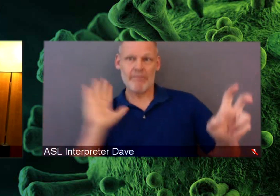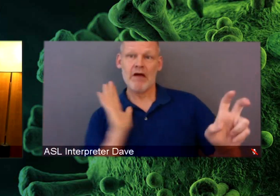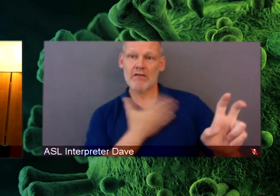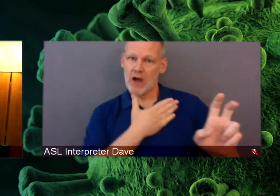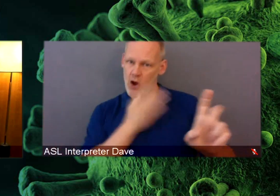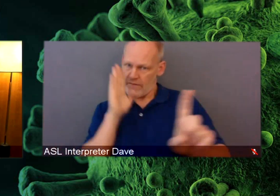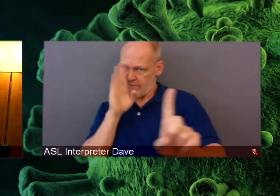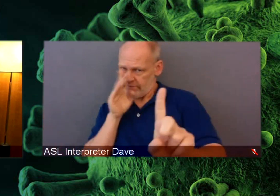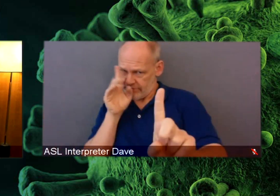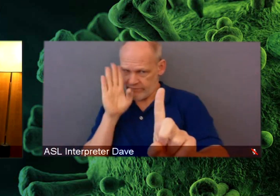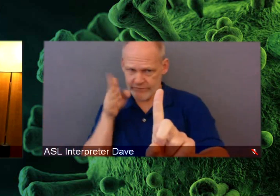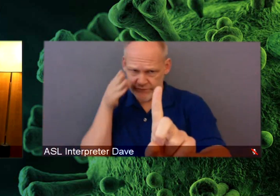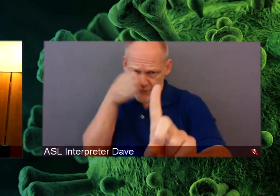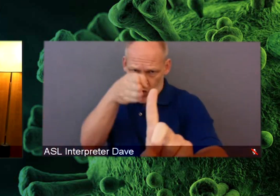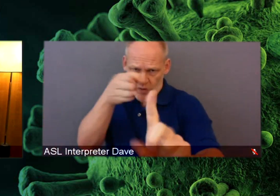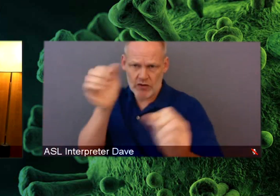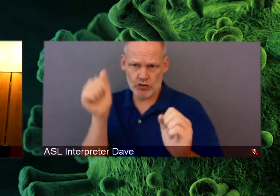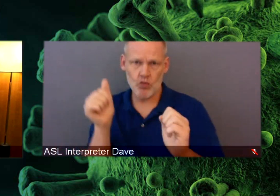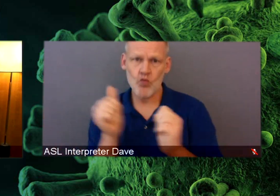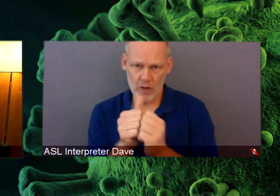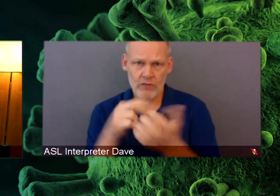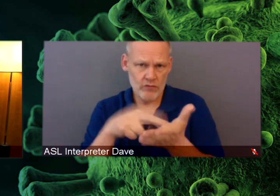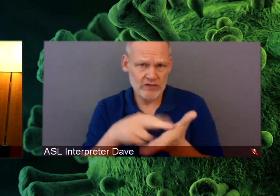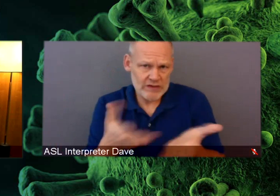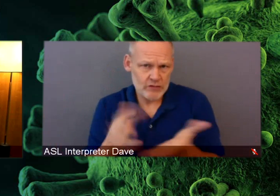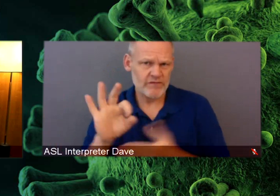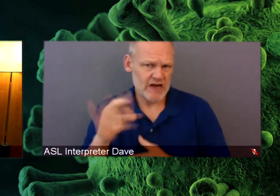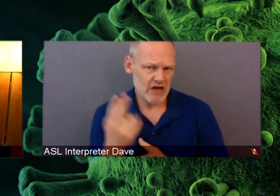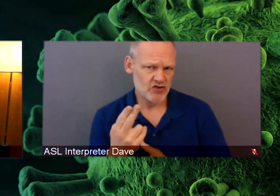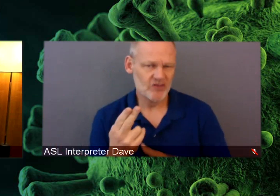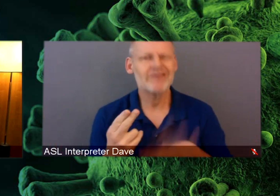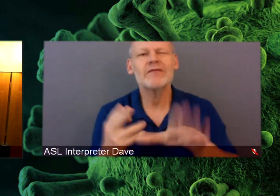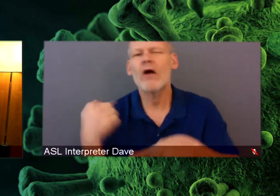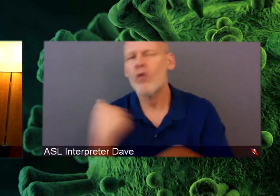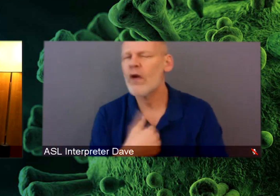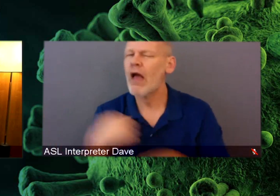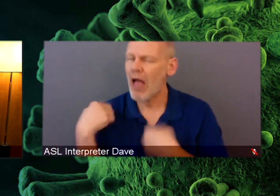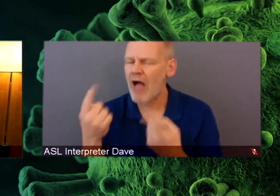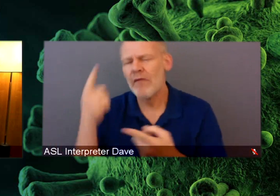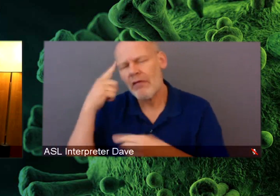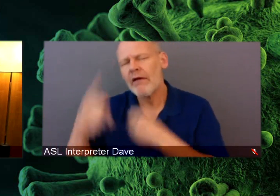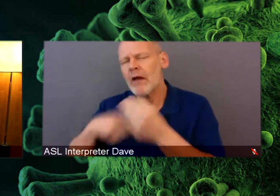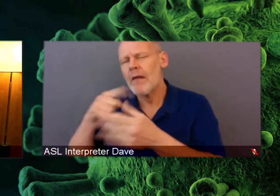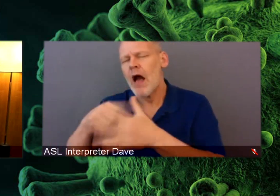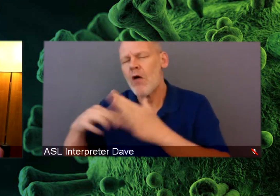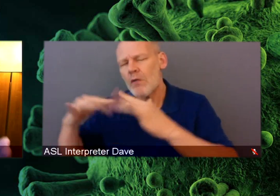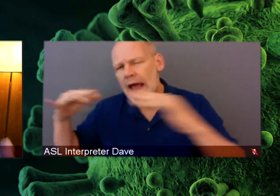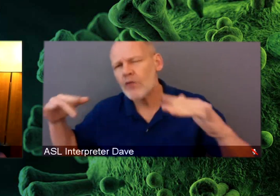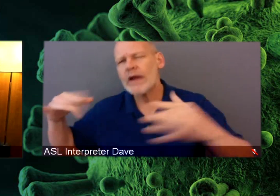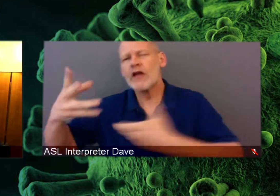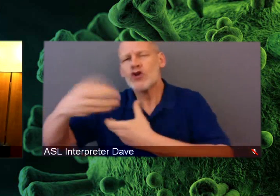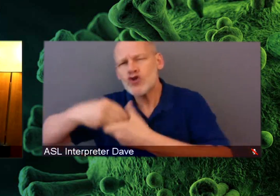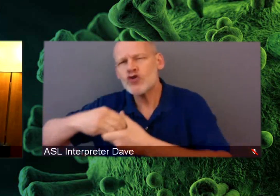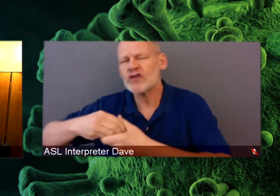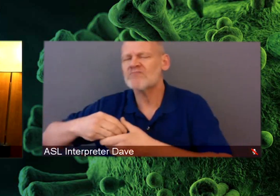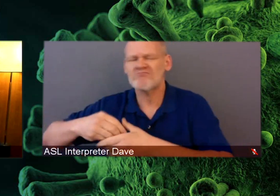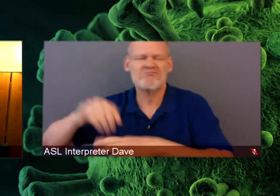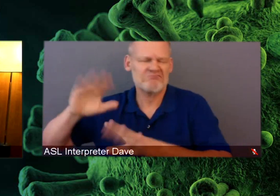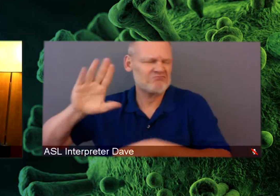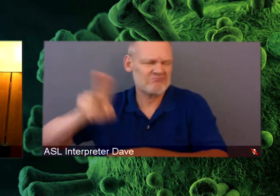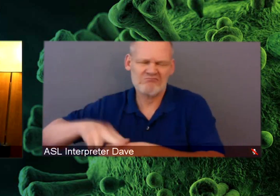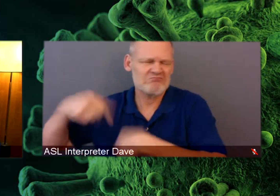we've had people working on cancer disparities for years. And, you know, when you think about it, there are real